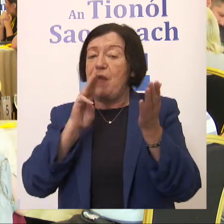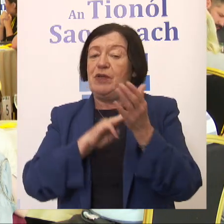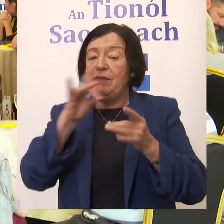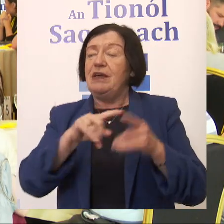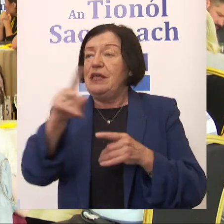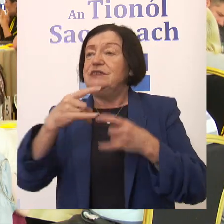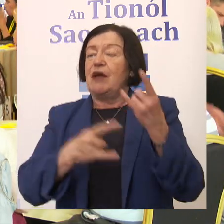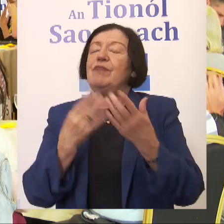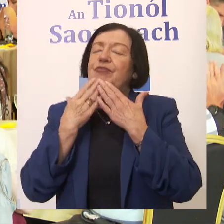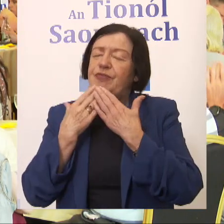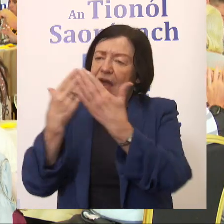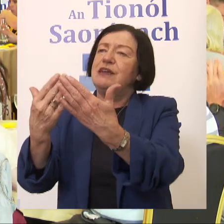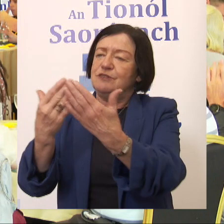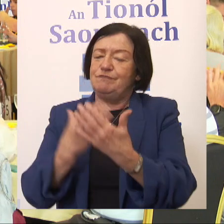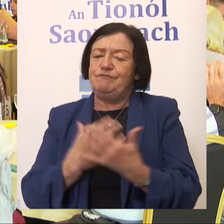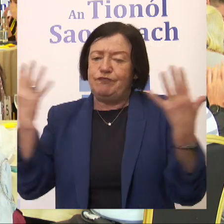this happen. Thank you so much.